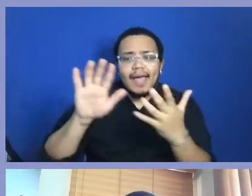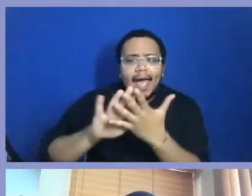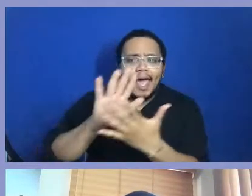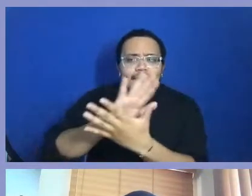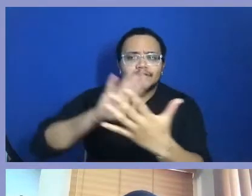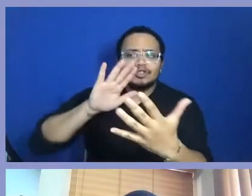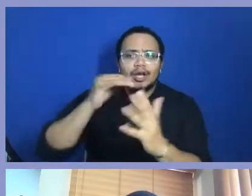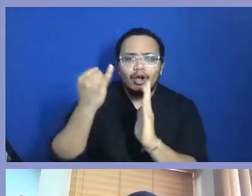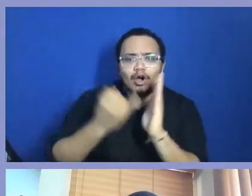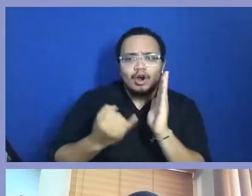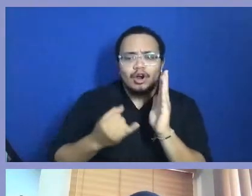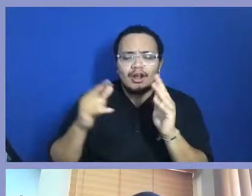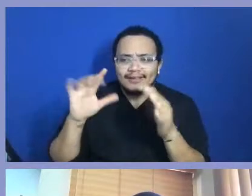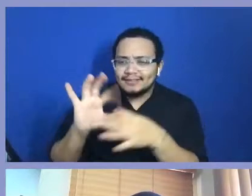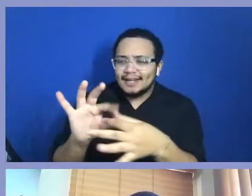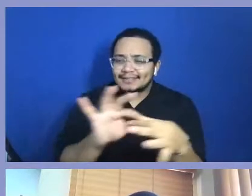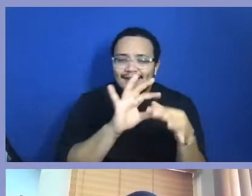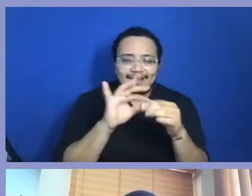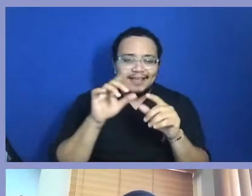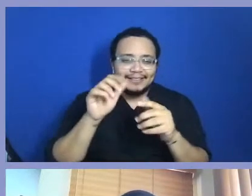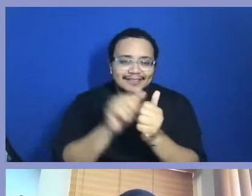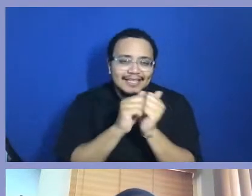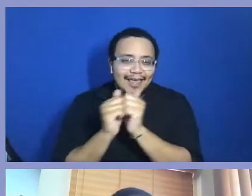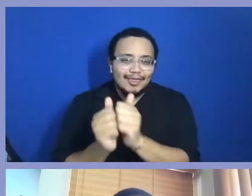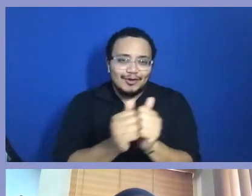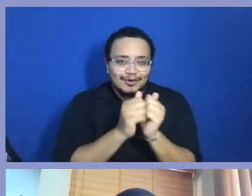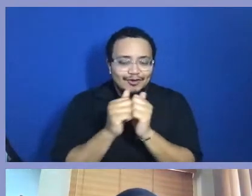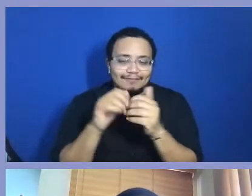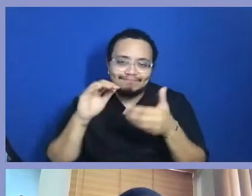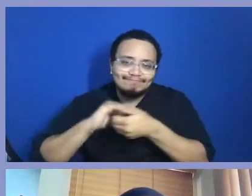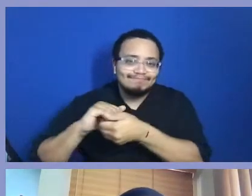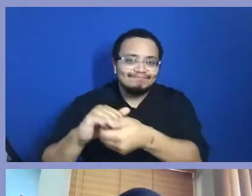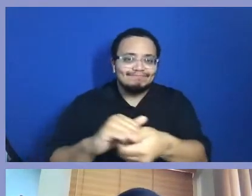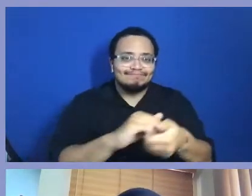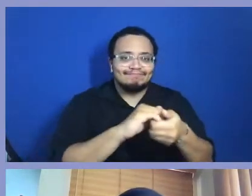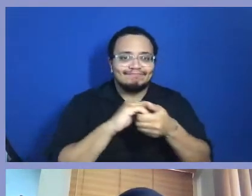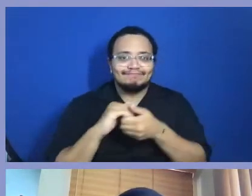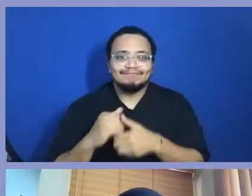know, bringing, bridging those gaps and really bringing that collective together.